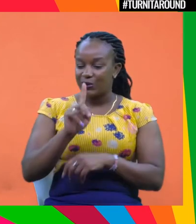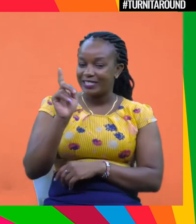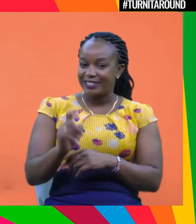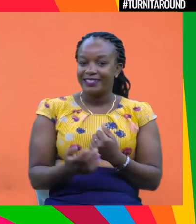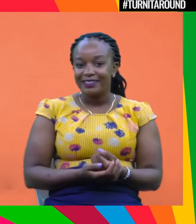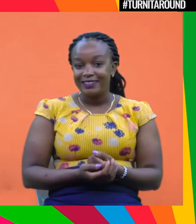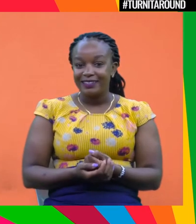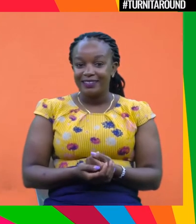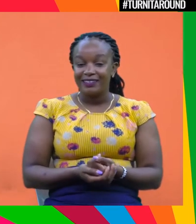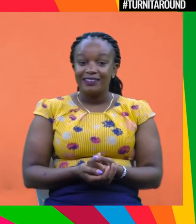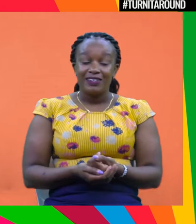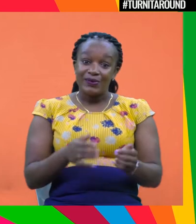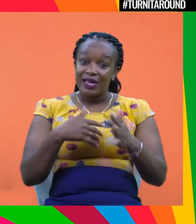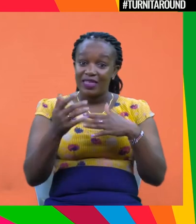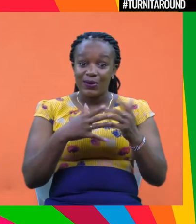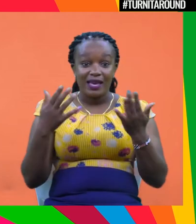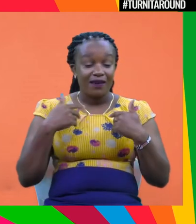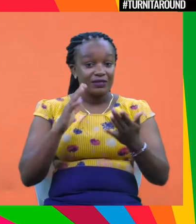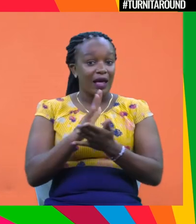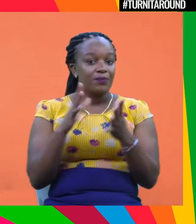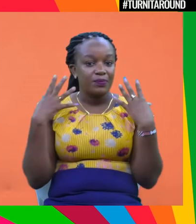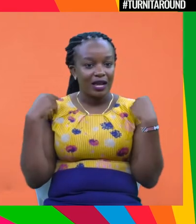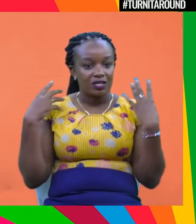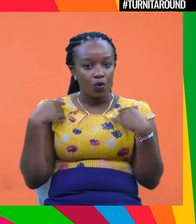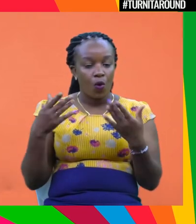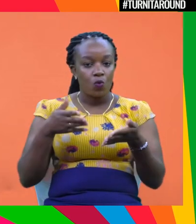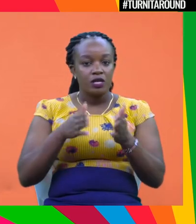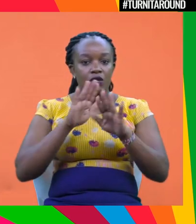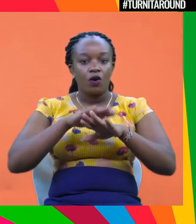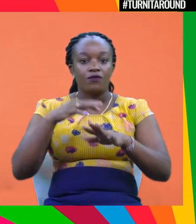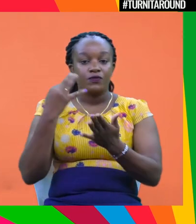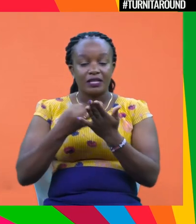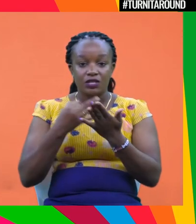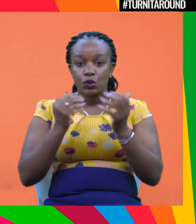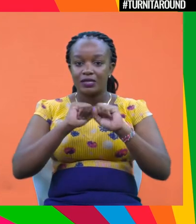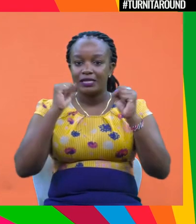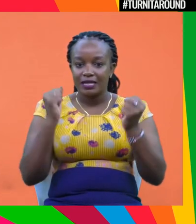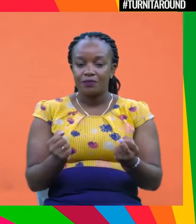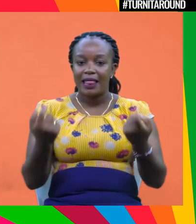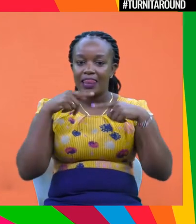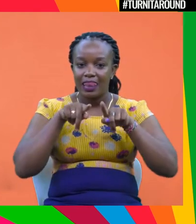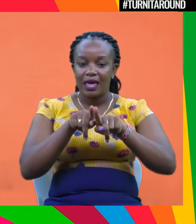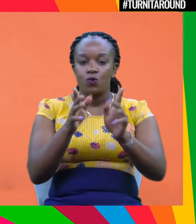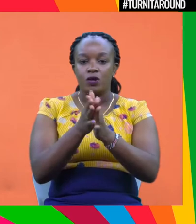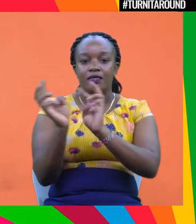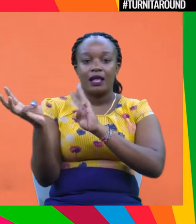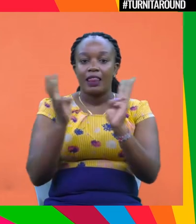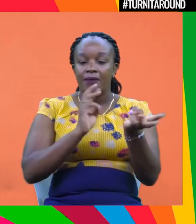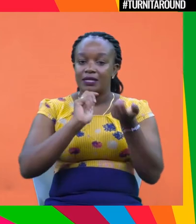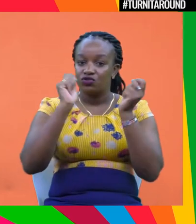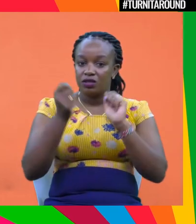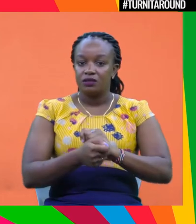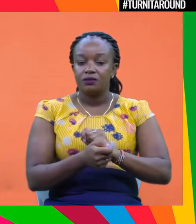And here we go. What are some practical ways to aim for a financial system to align with climate change and green